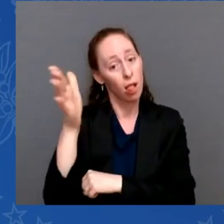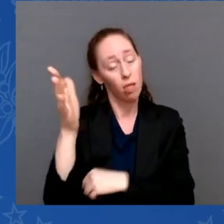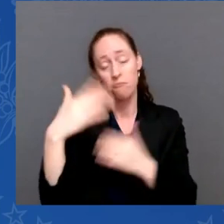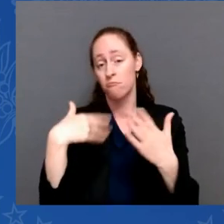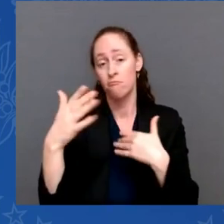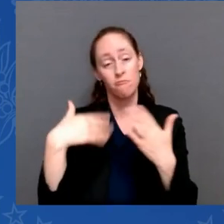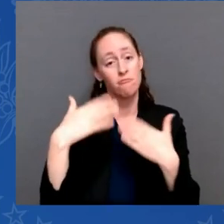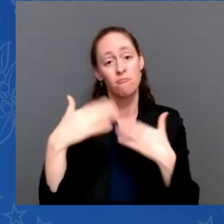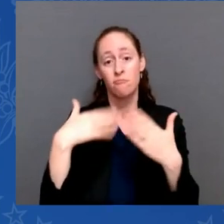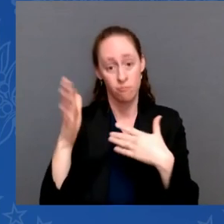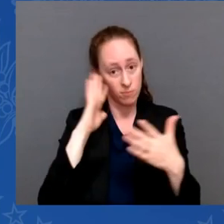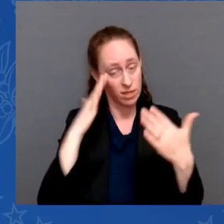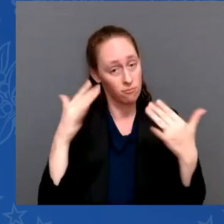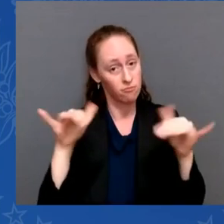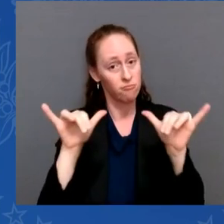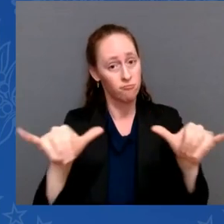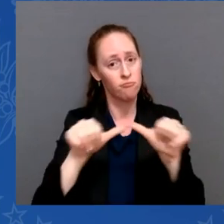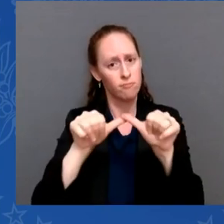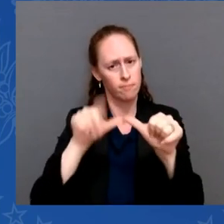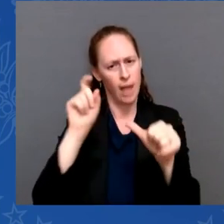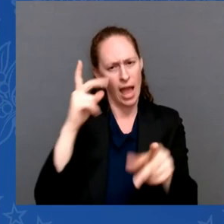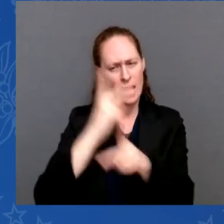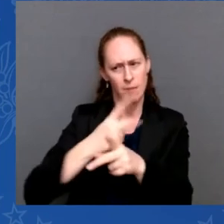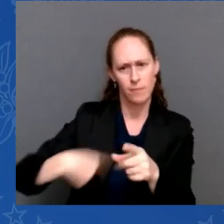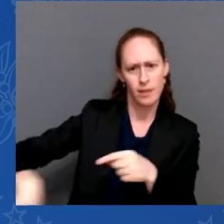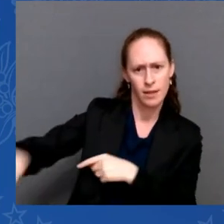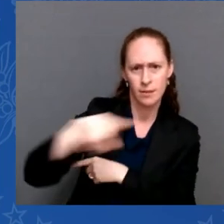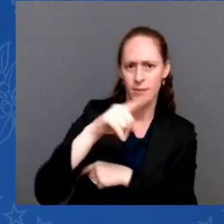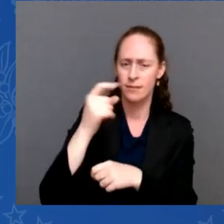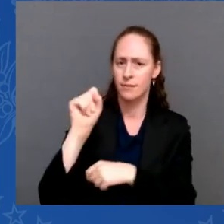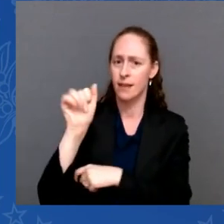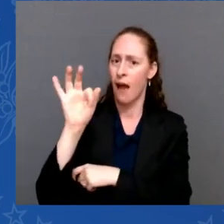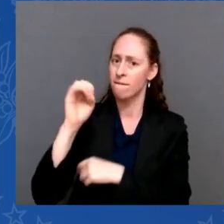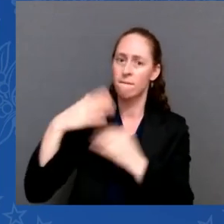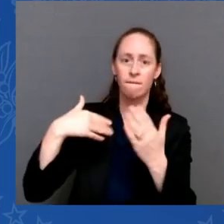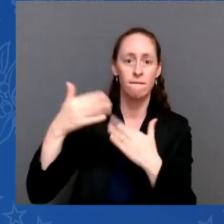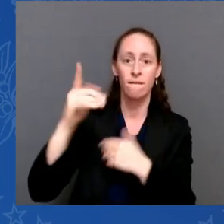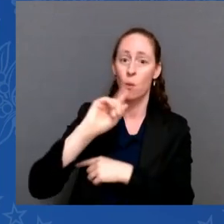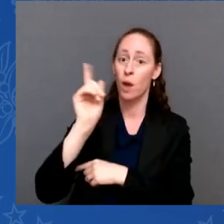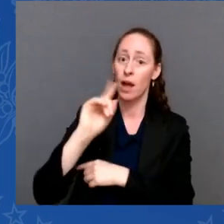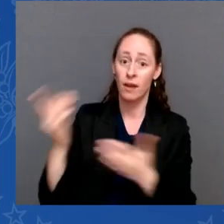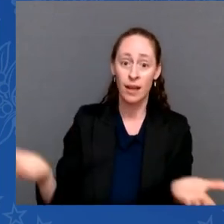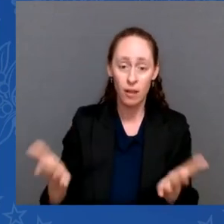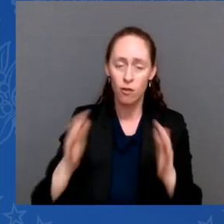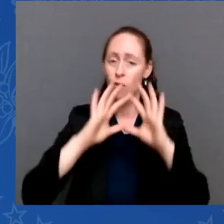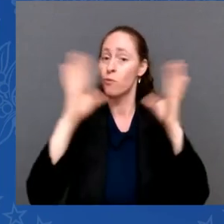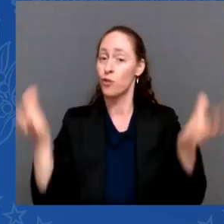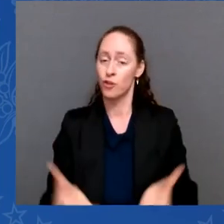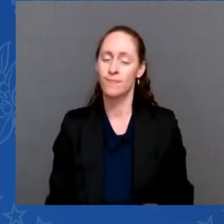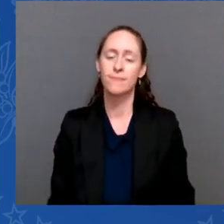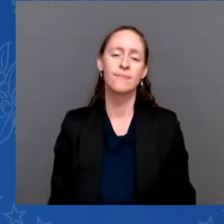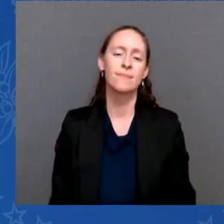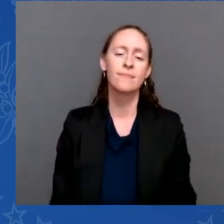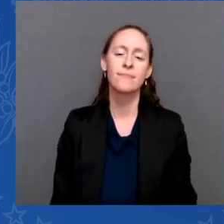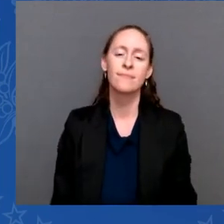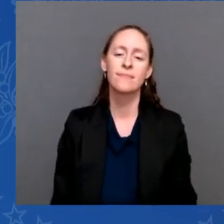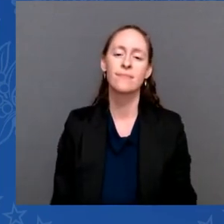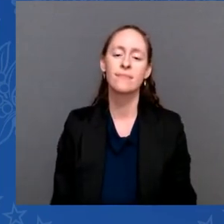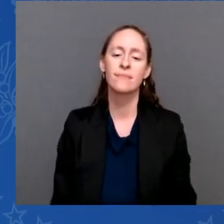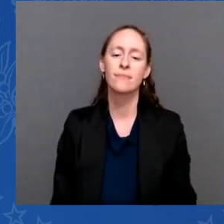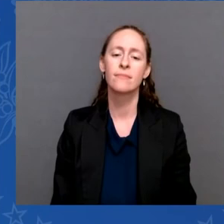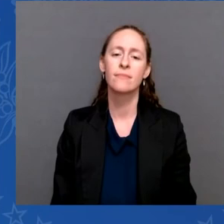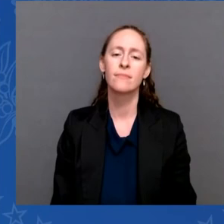home and around the globe. Today, we remember the loss. We commit ourselves to the safety of the living.